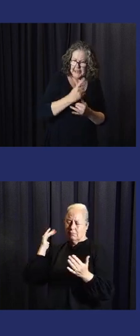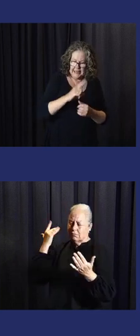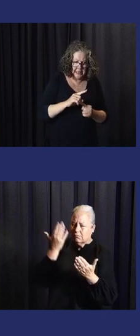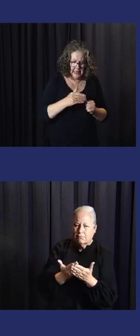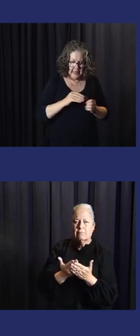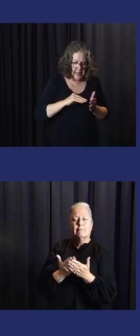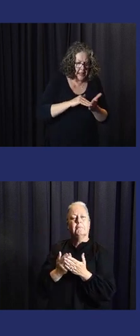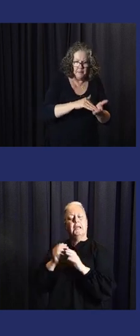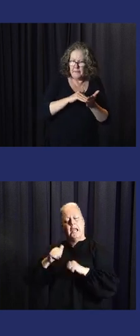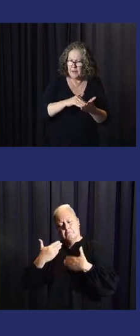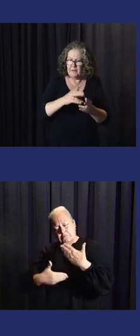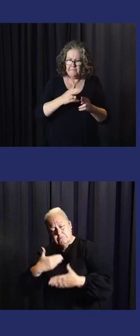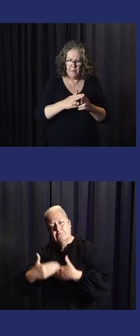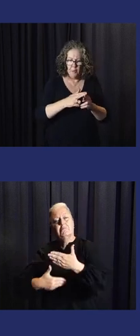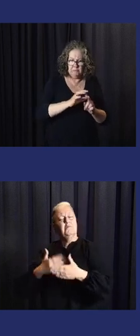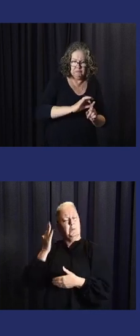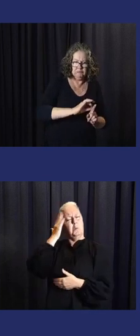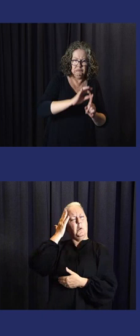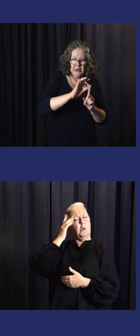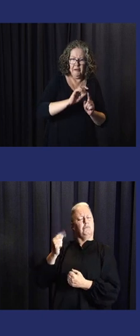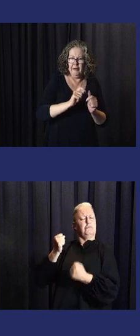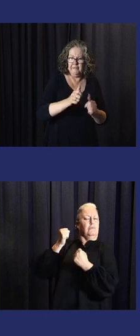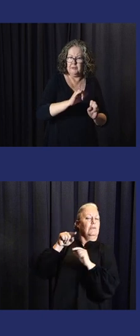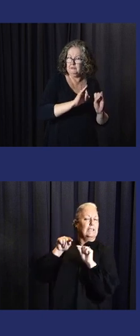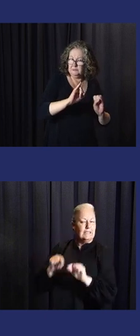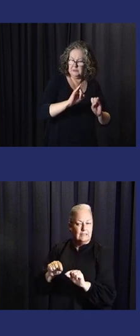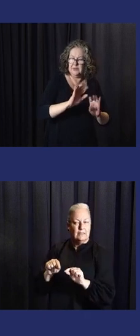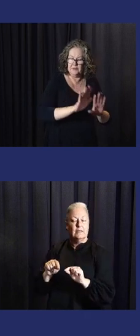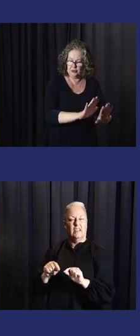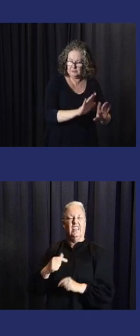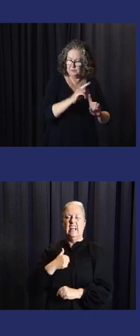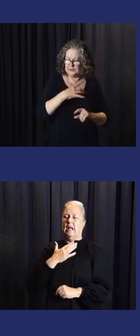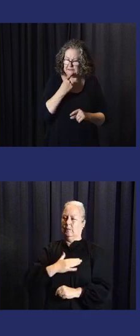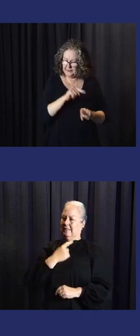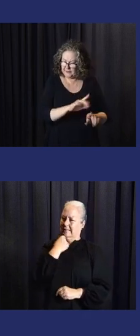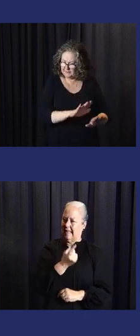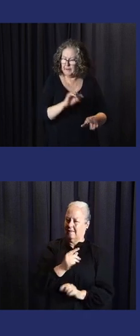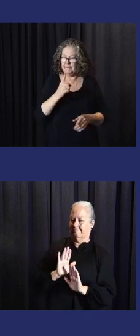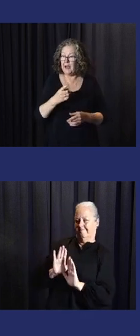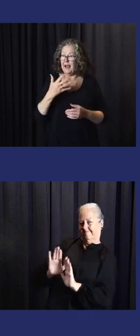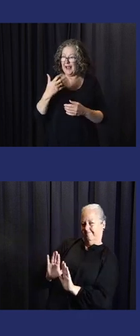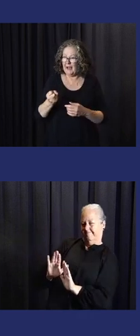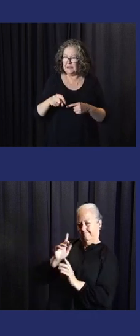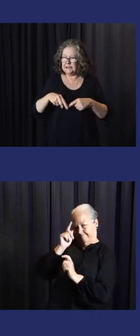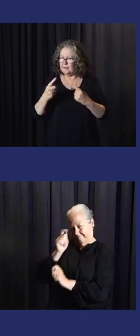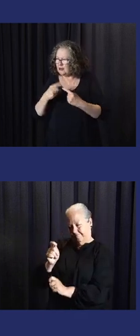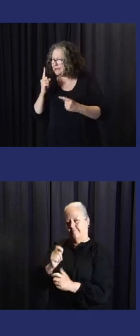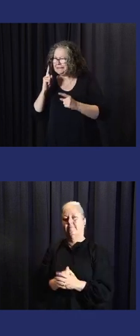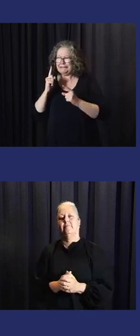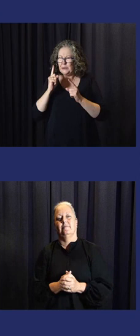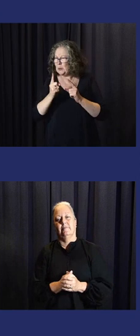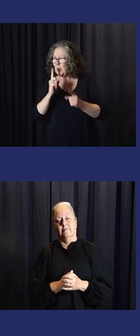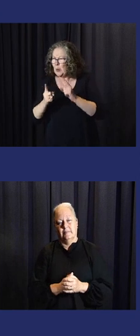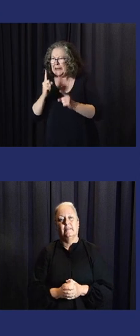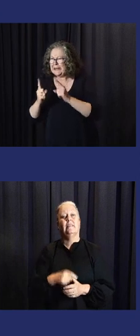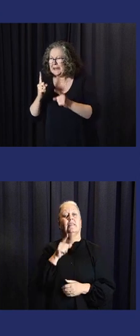to prepare communities, to build resilience, and to contribute to response and recovery efforts. I just want to start by saying